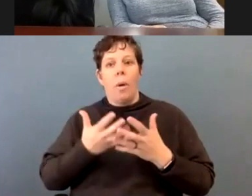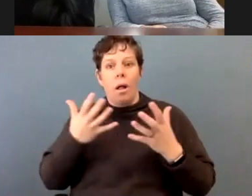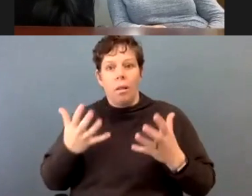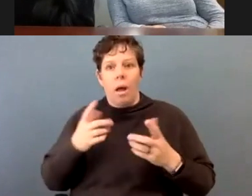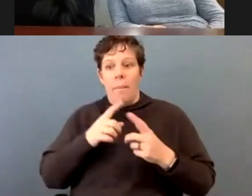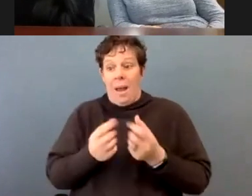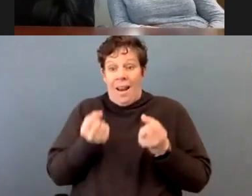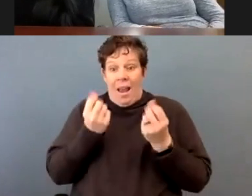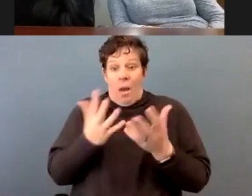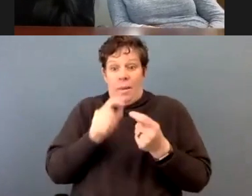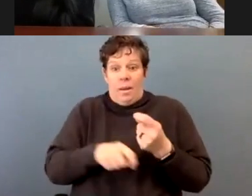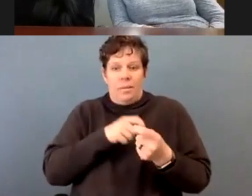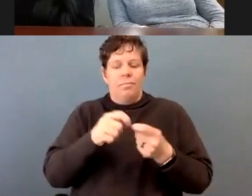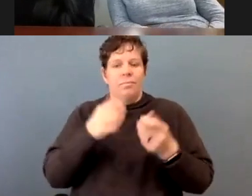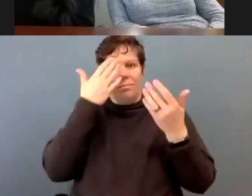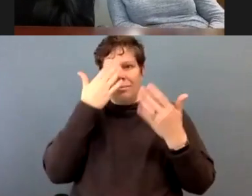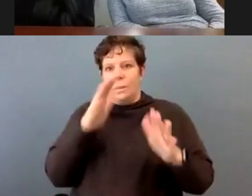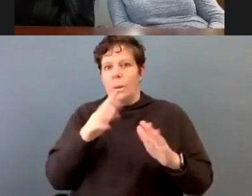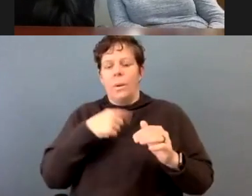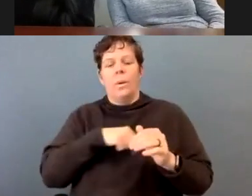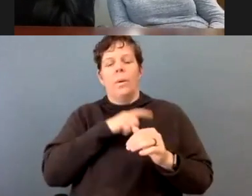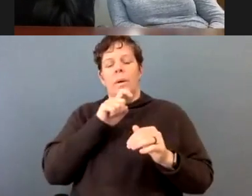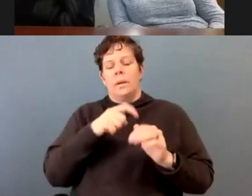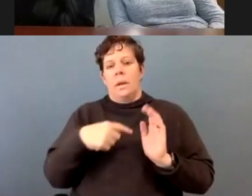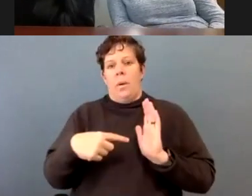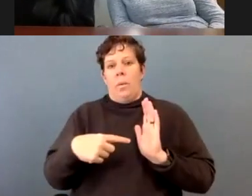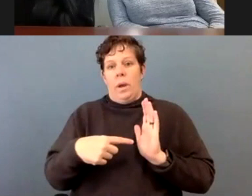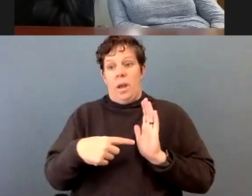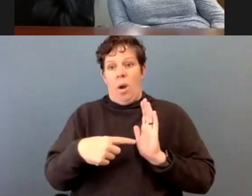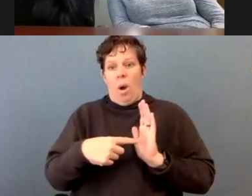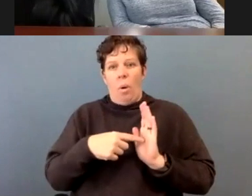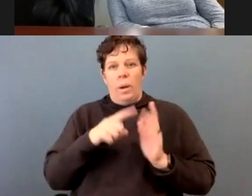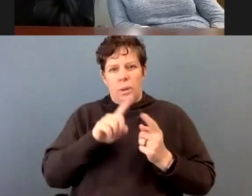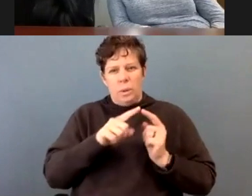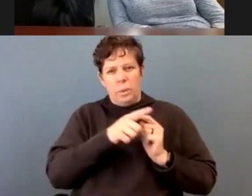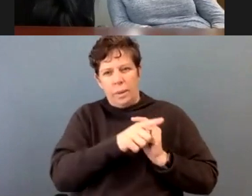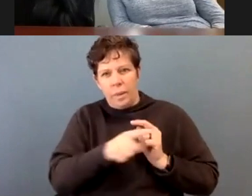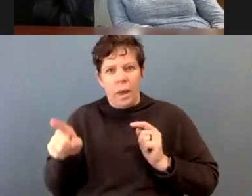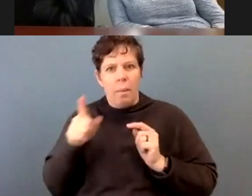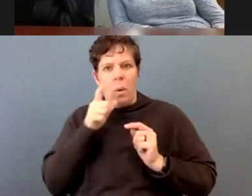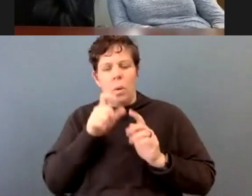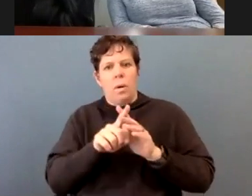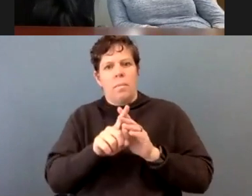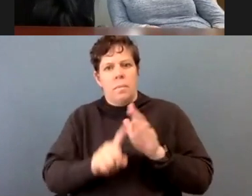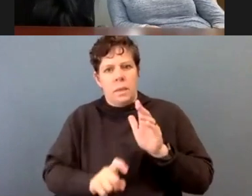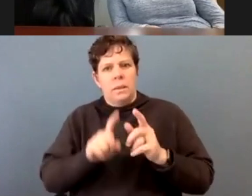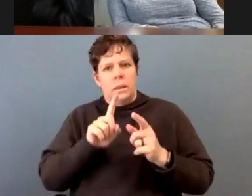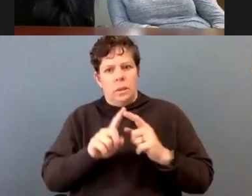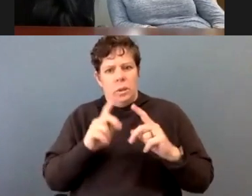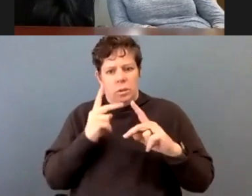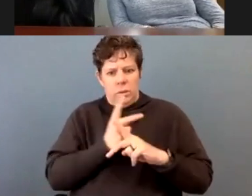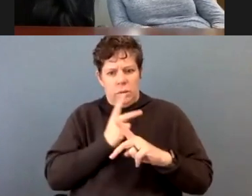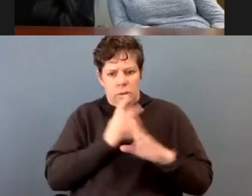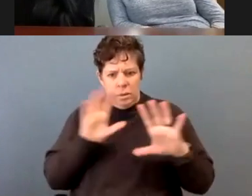And we need to, we owe it to them to